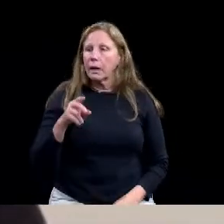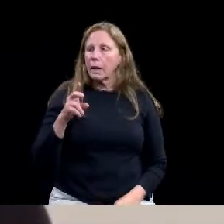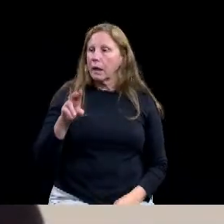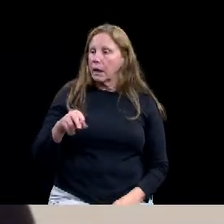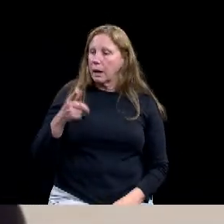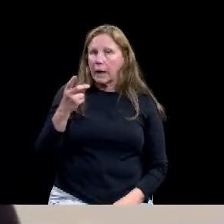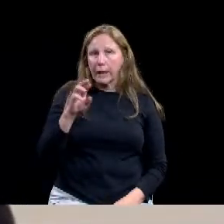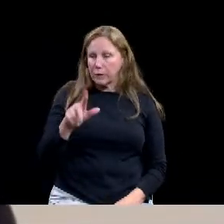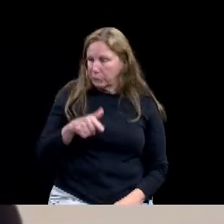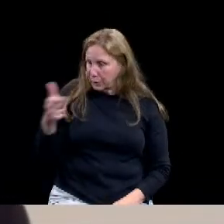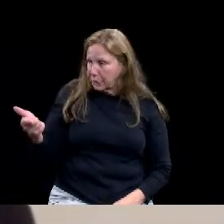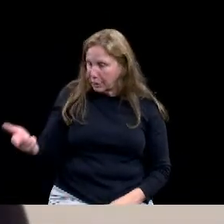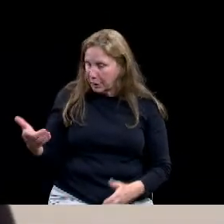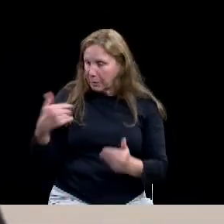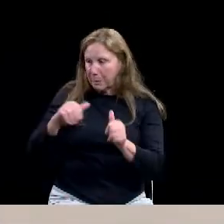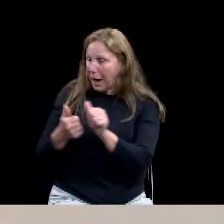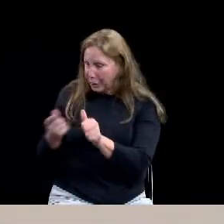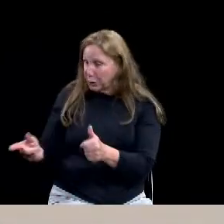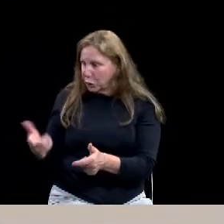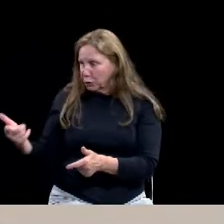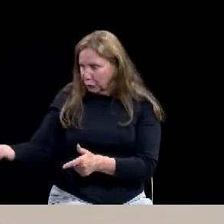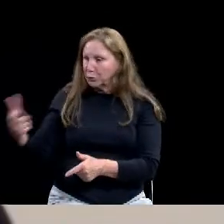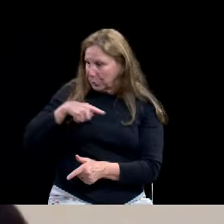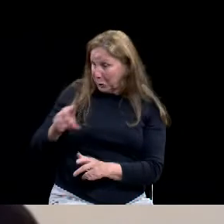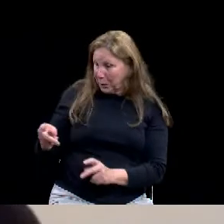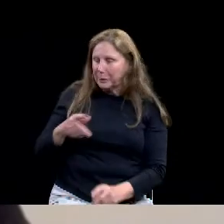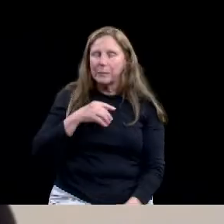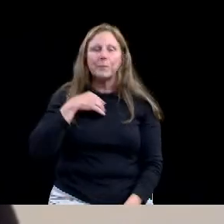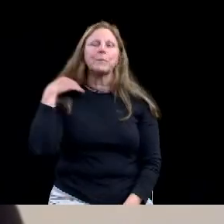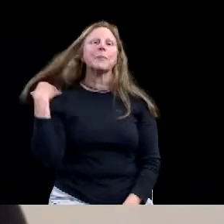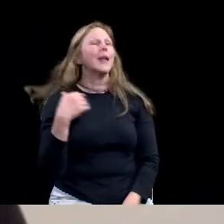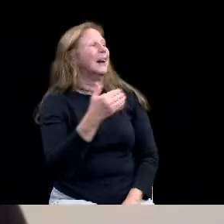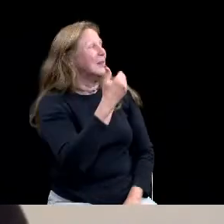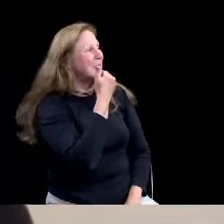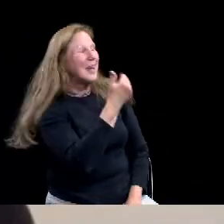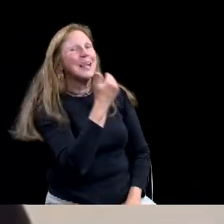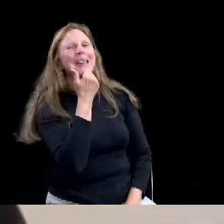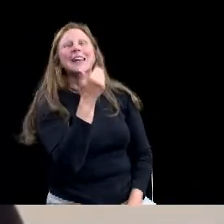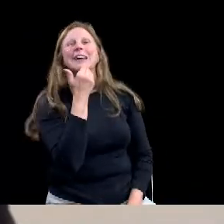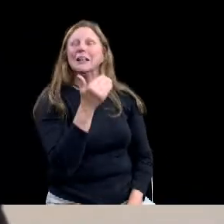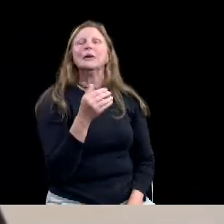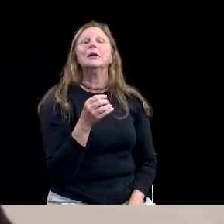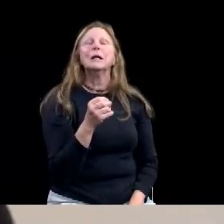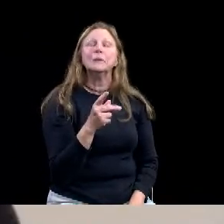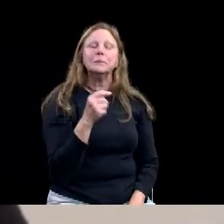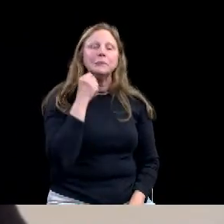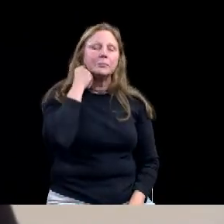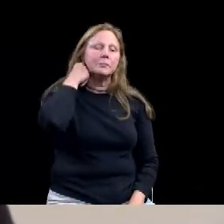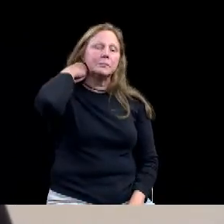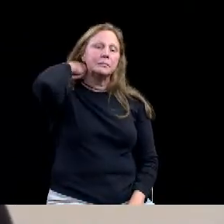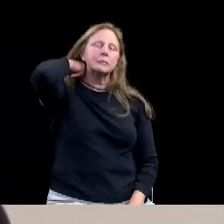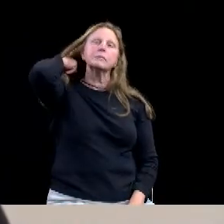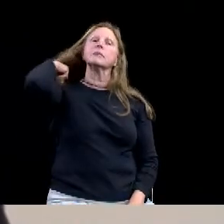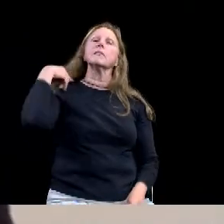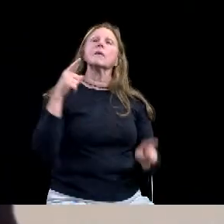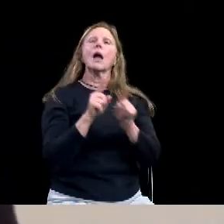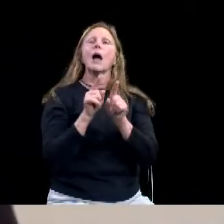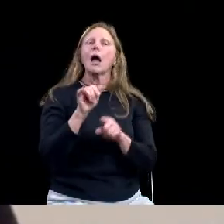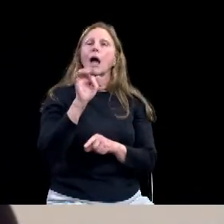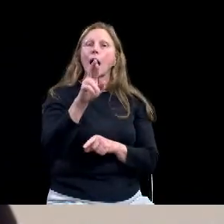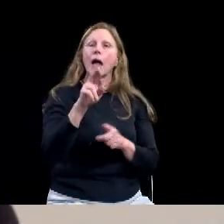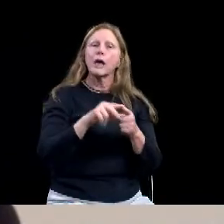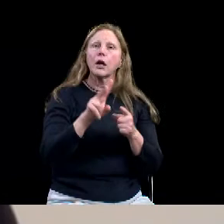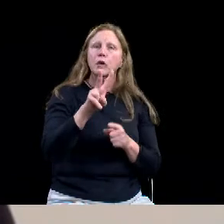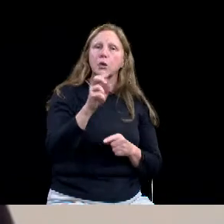Thank you also for the IR 217. And I do appreciate the update on FEMA as we are still navigating